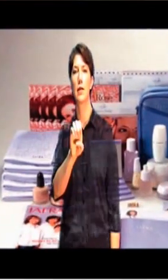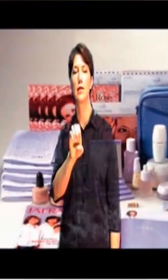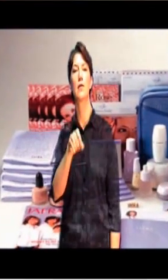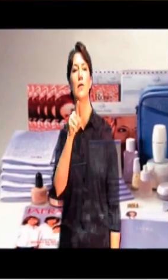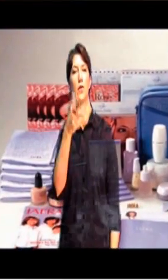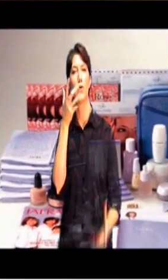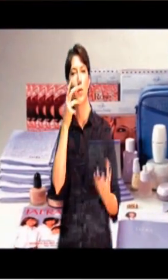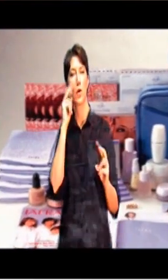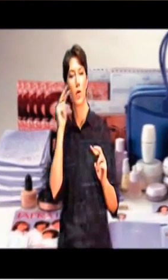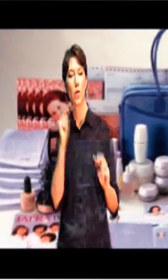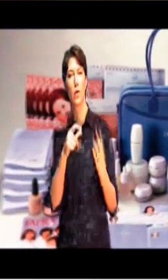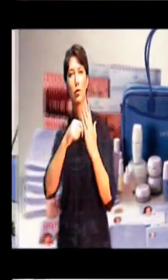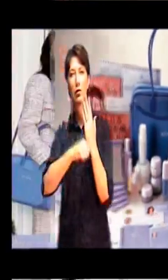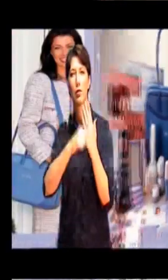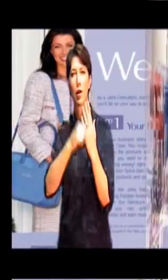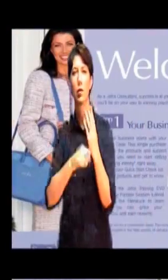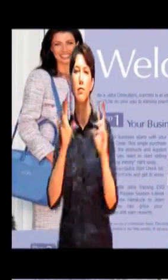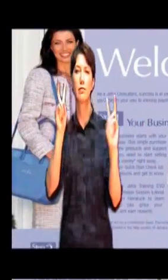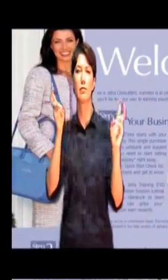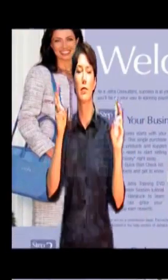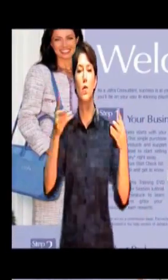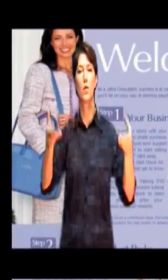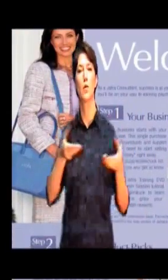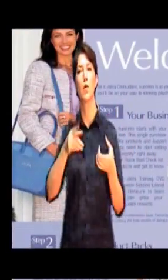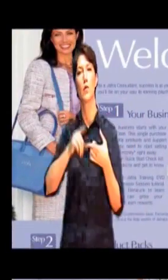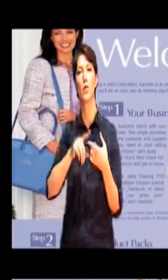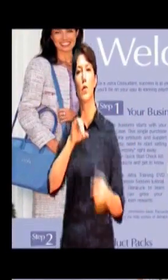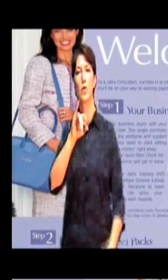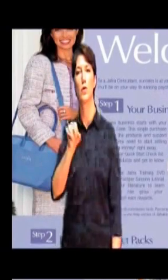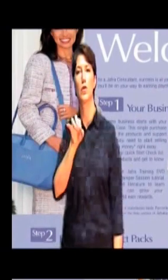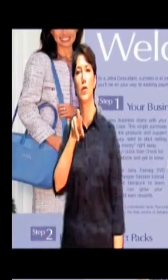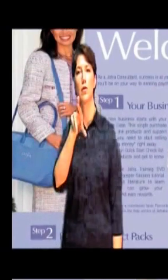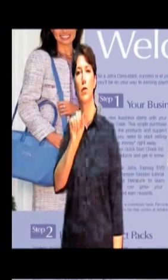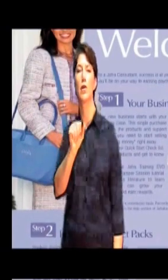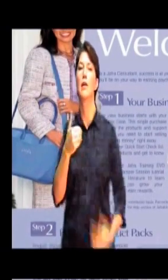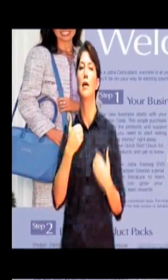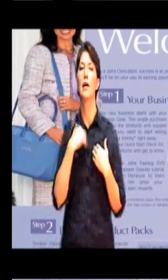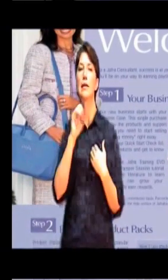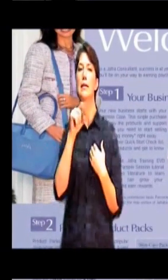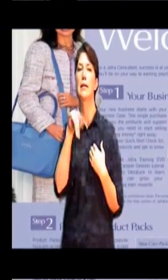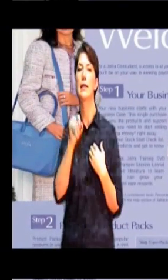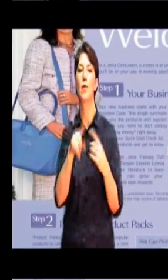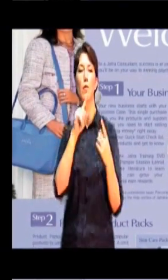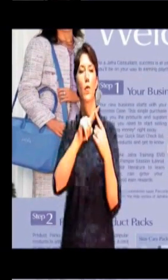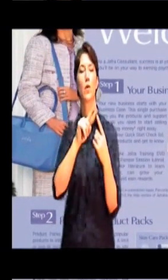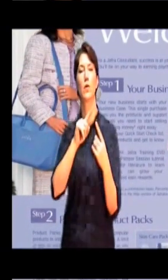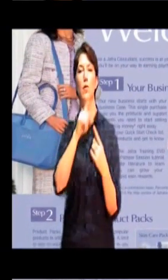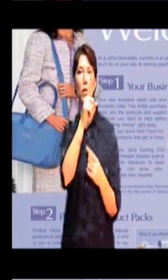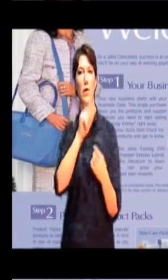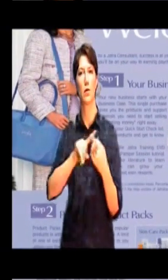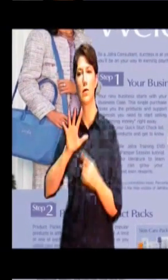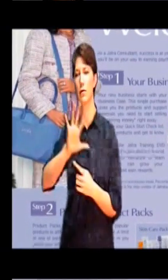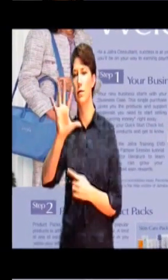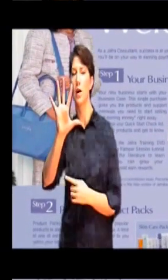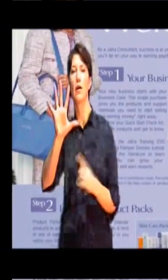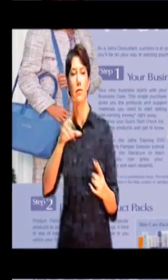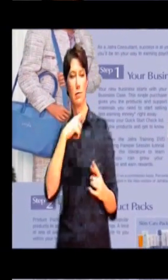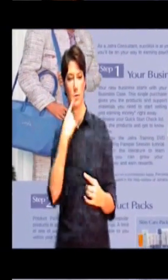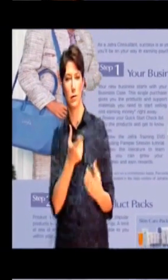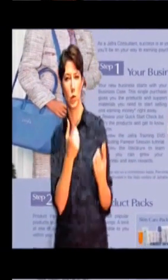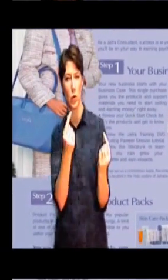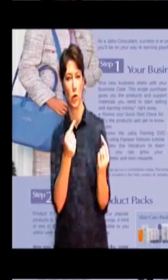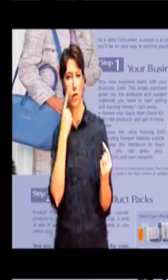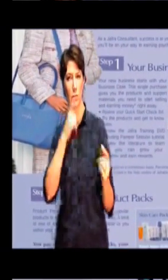You'll want to look through the welcome to Jaffra flyer which gives you steps 1-5 to get your business going and the rewards that are